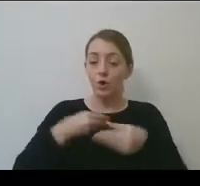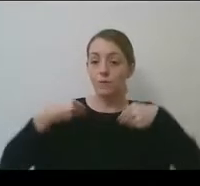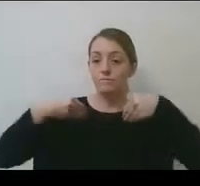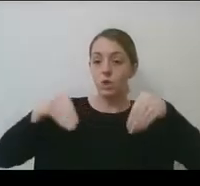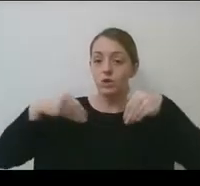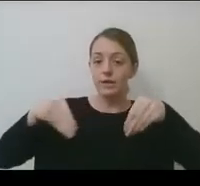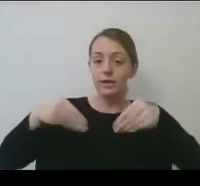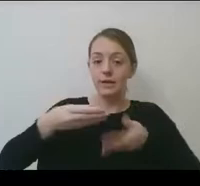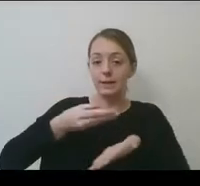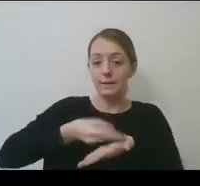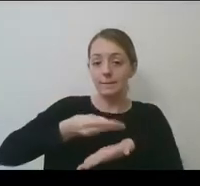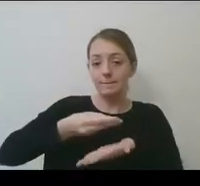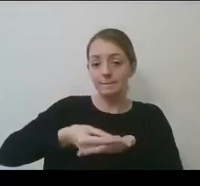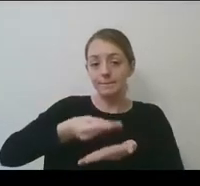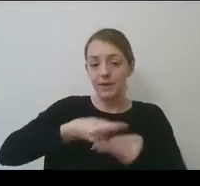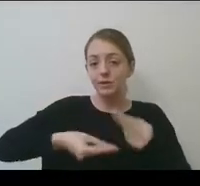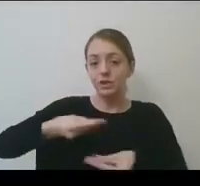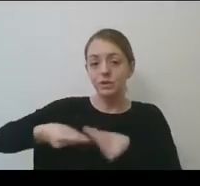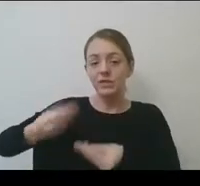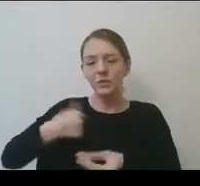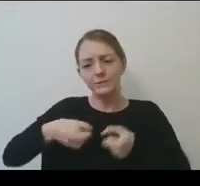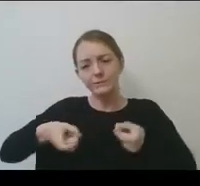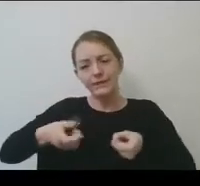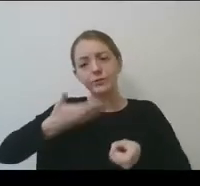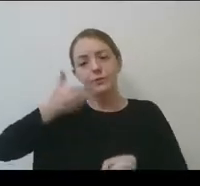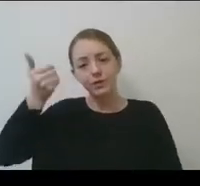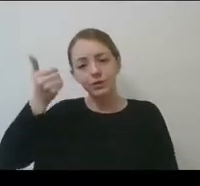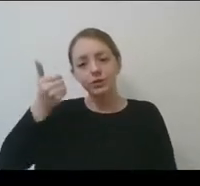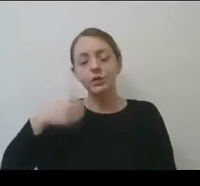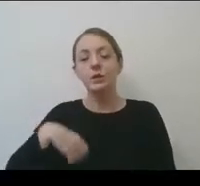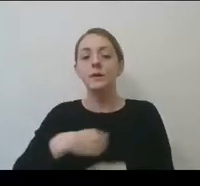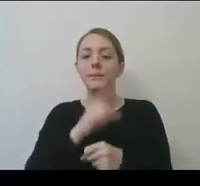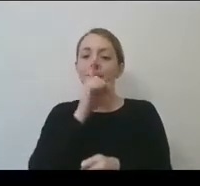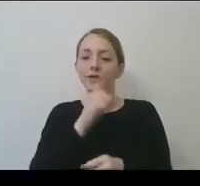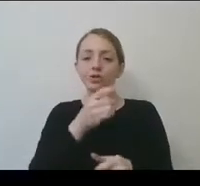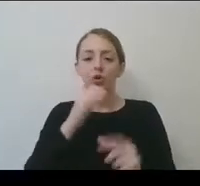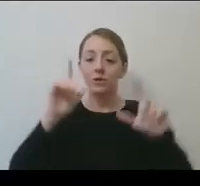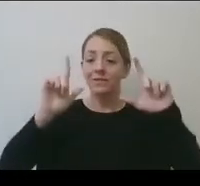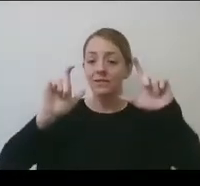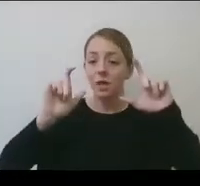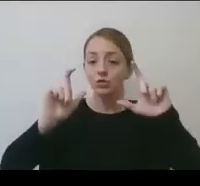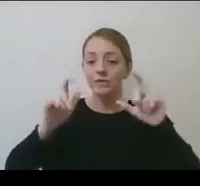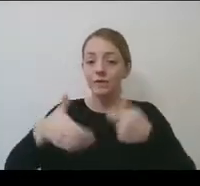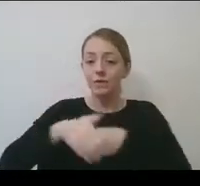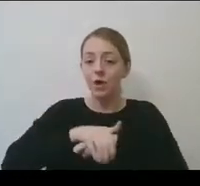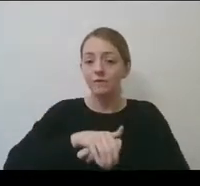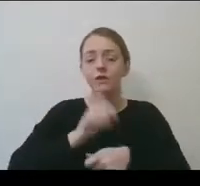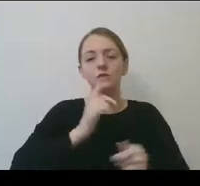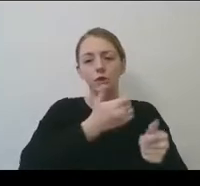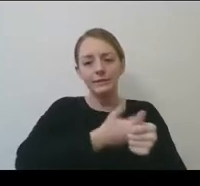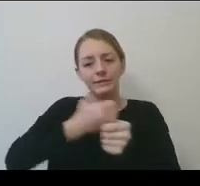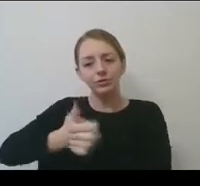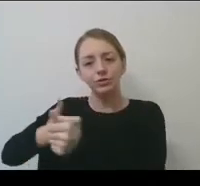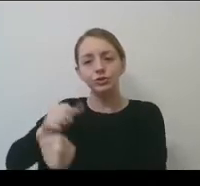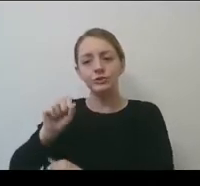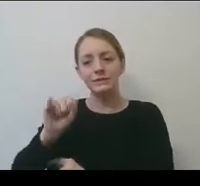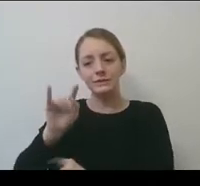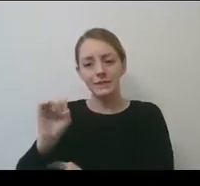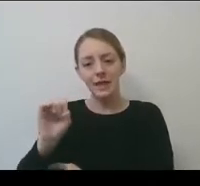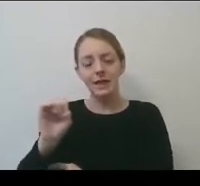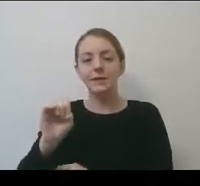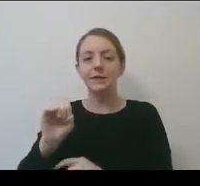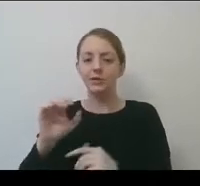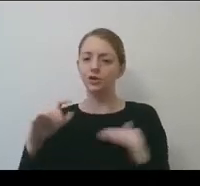ensure that the, the photography coverage at each of the championship final sites, uh, is the way it should be. And while we're not doing a lot of printed game